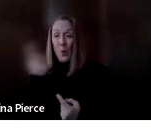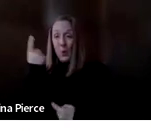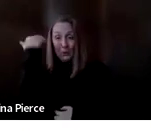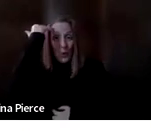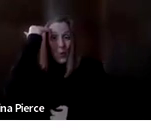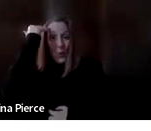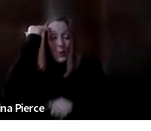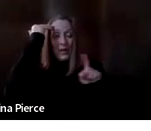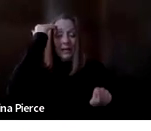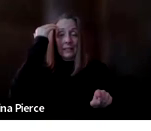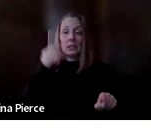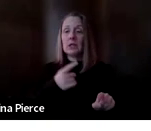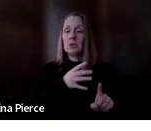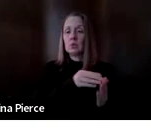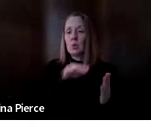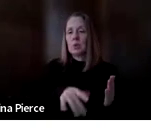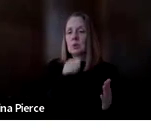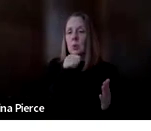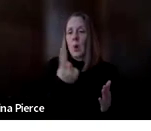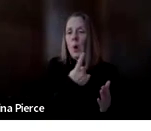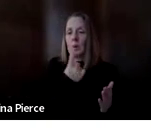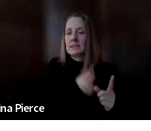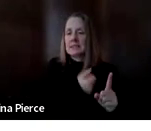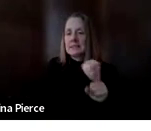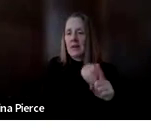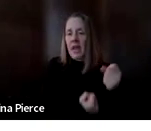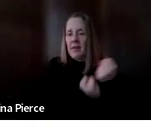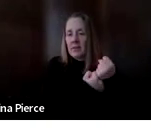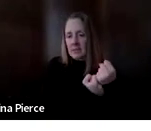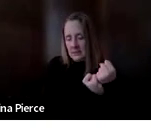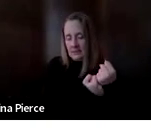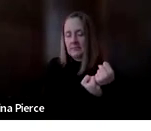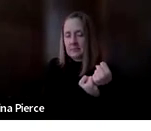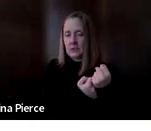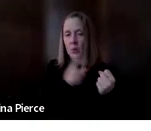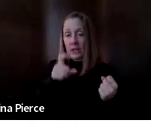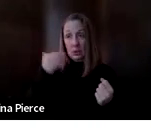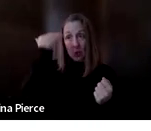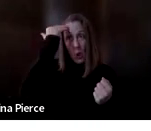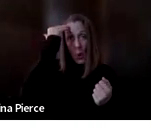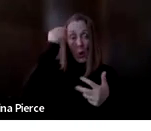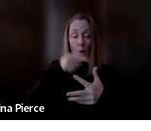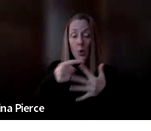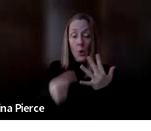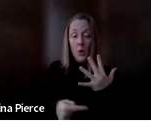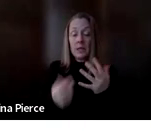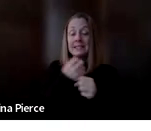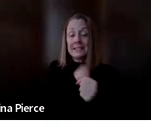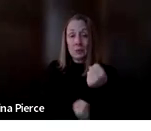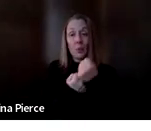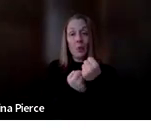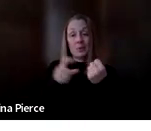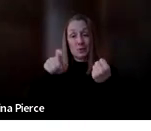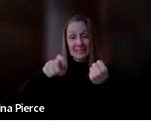So we want to make sure that those all come into focus and they're able to have these valuable conversations and get the support that they need